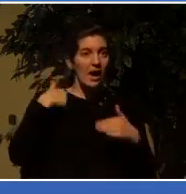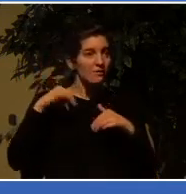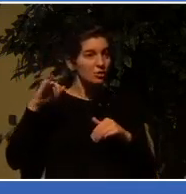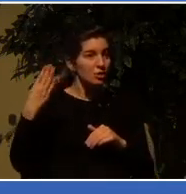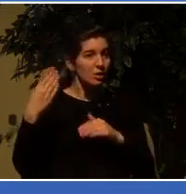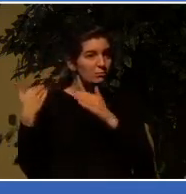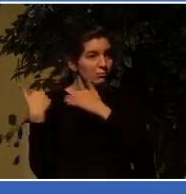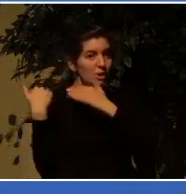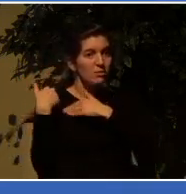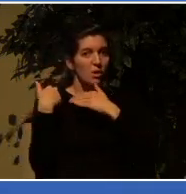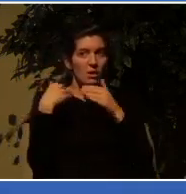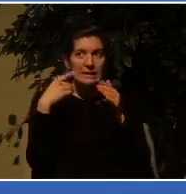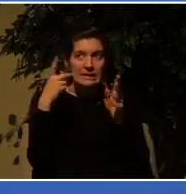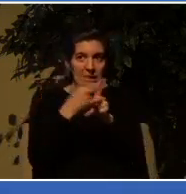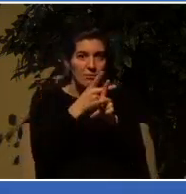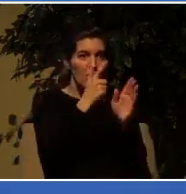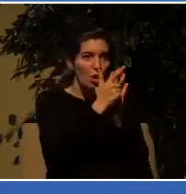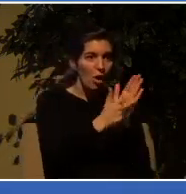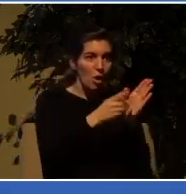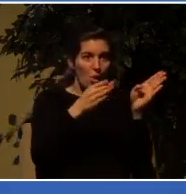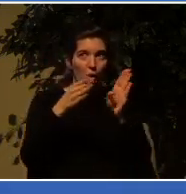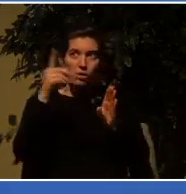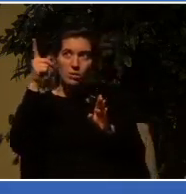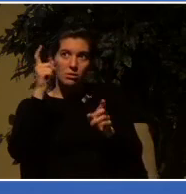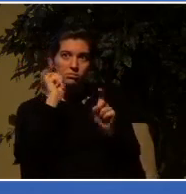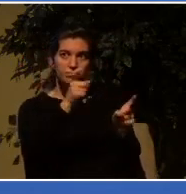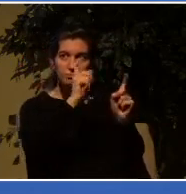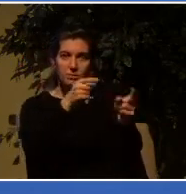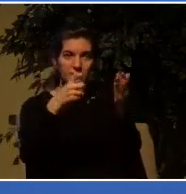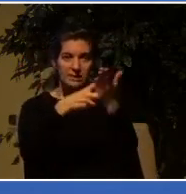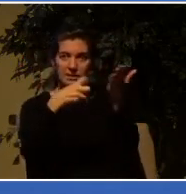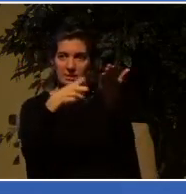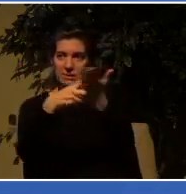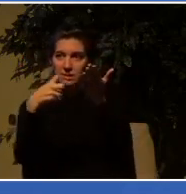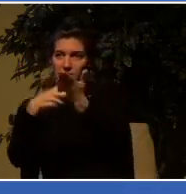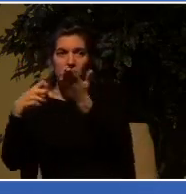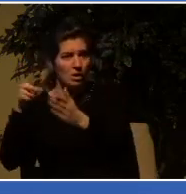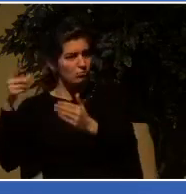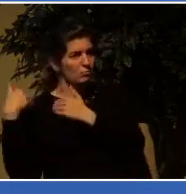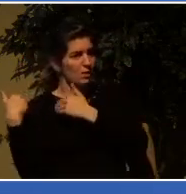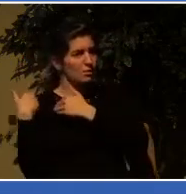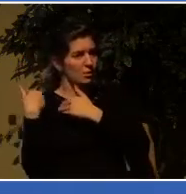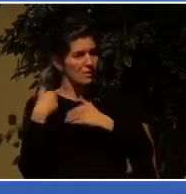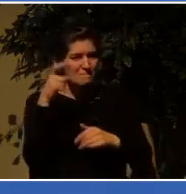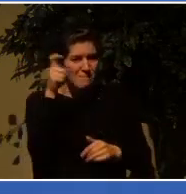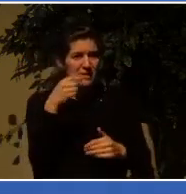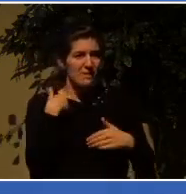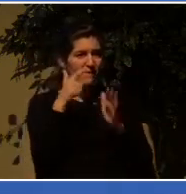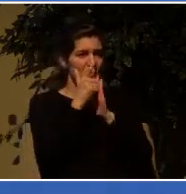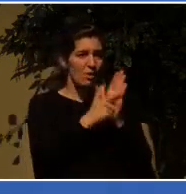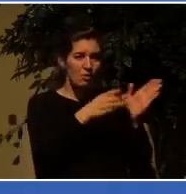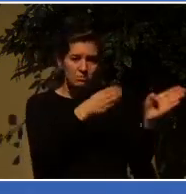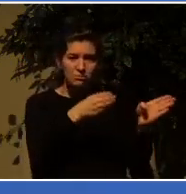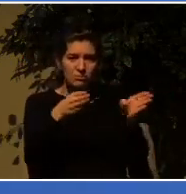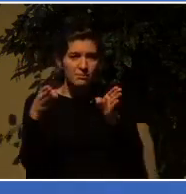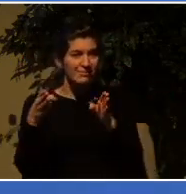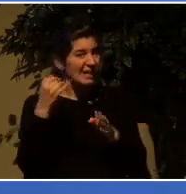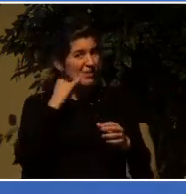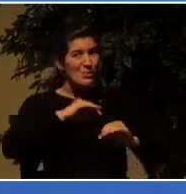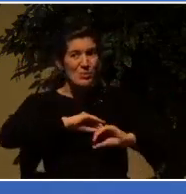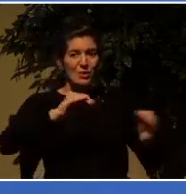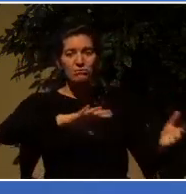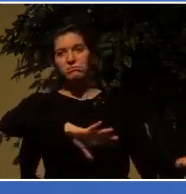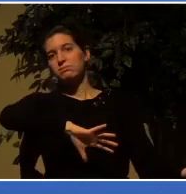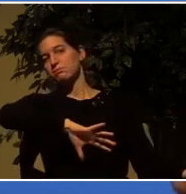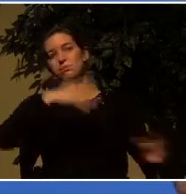But when the sword is used to build yourself up at the expense of truth and justice, then, see,